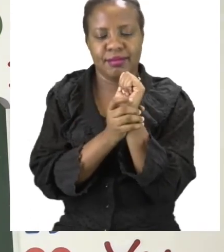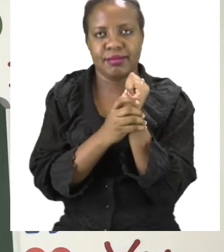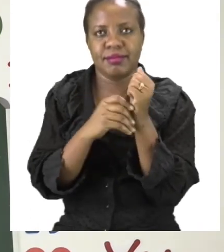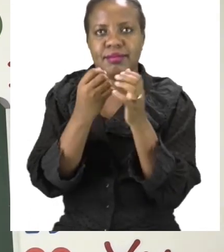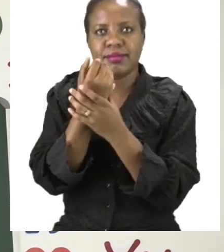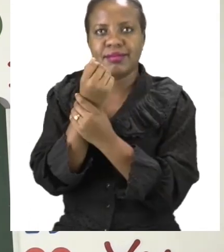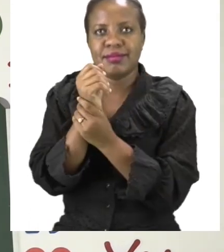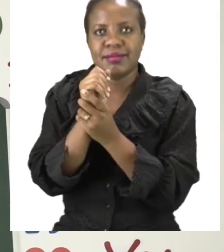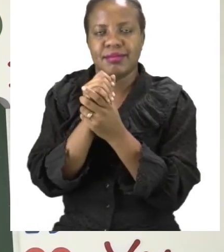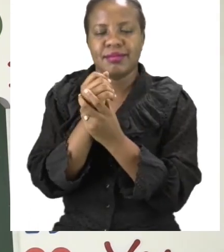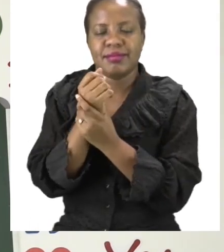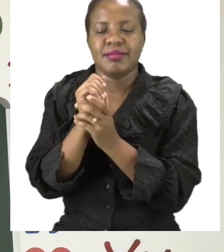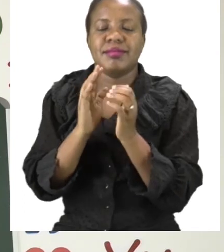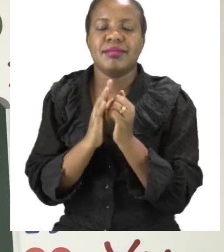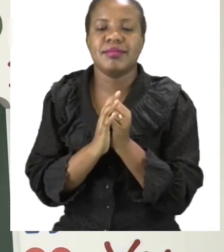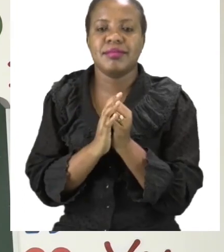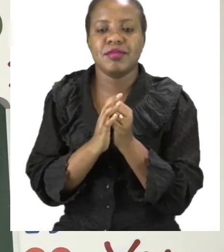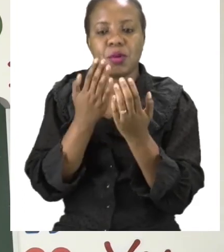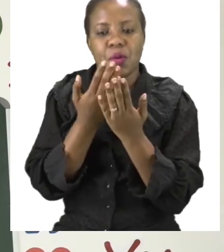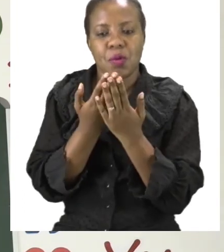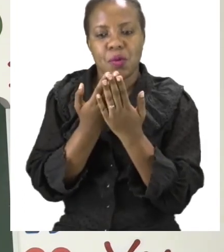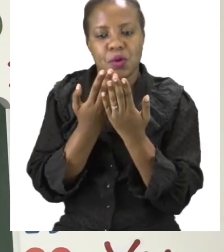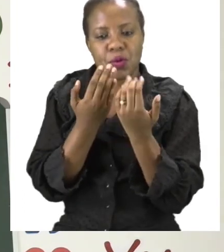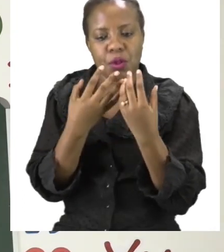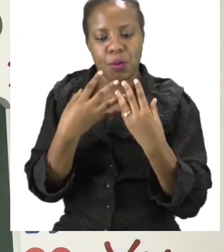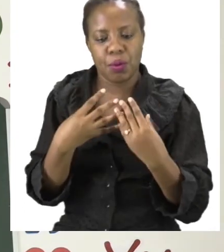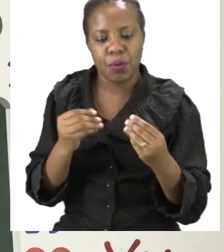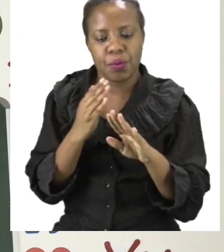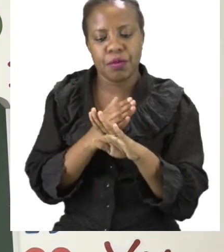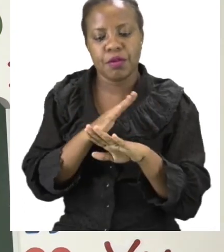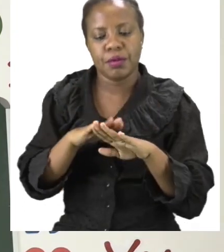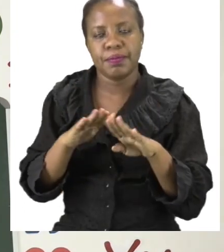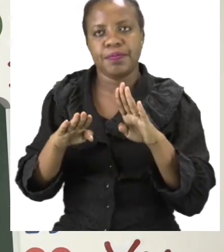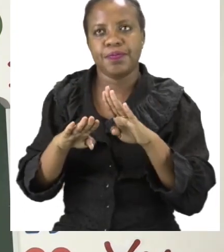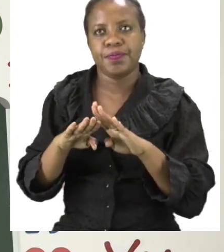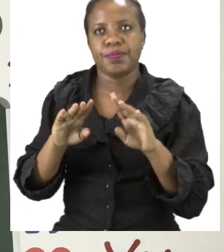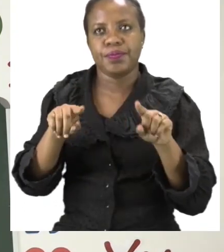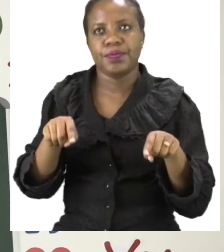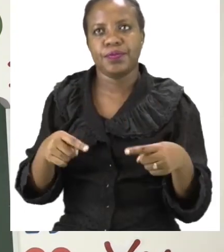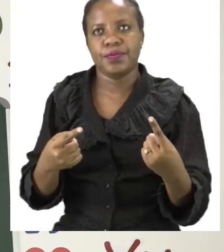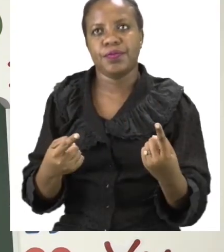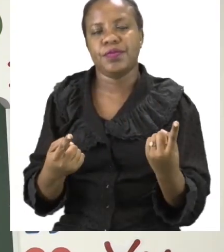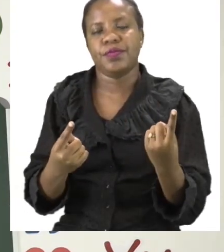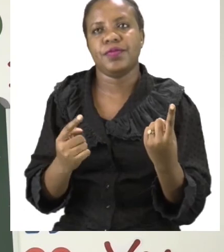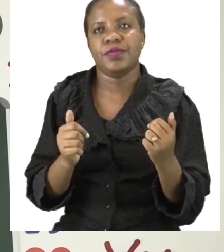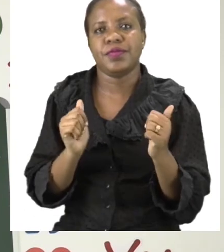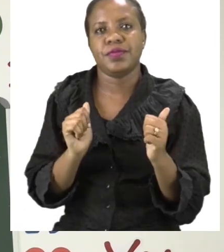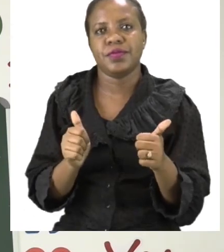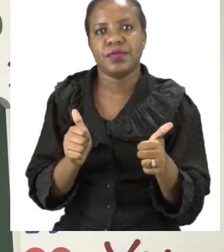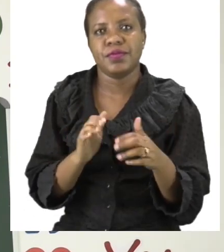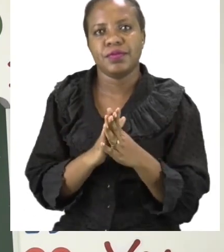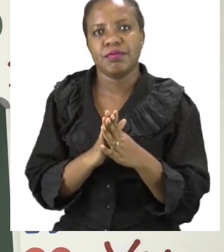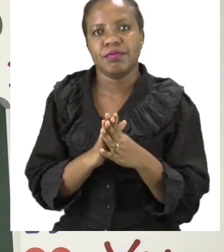Make sure your hands are dry before you touch anything else. Well done. Now let's see